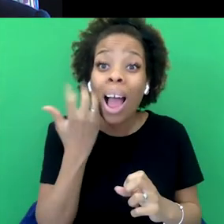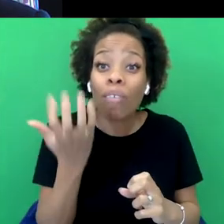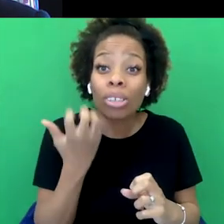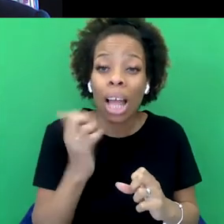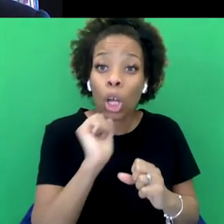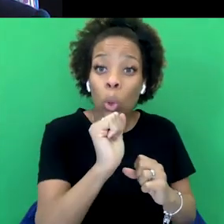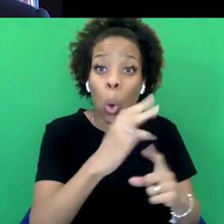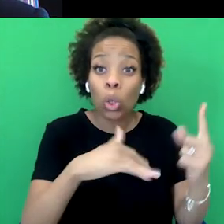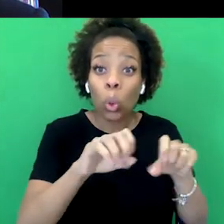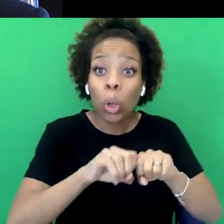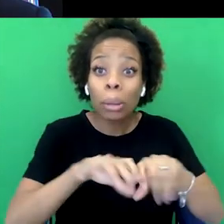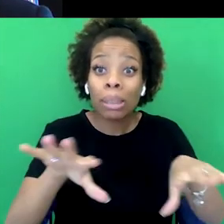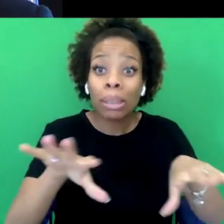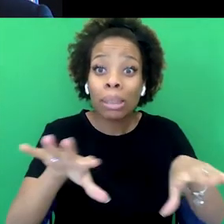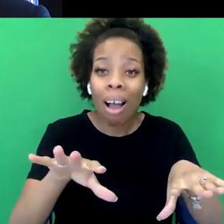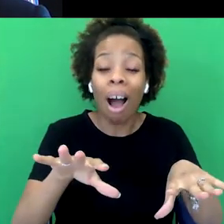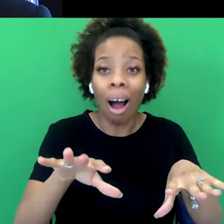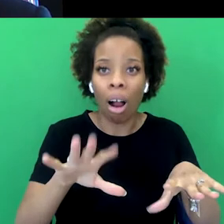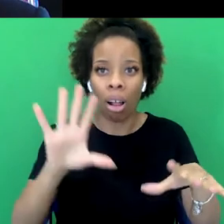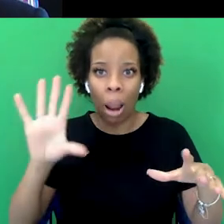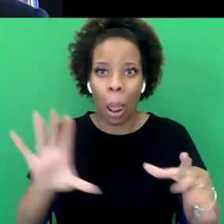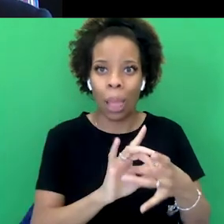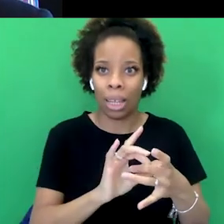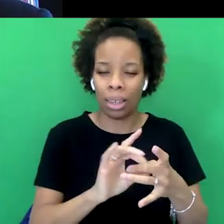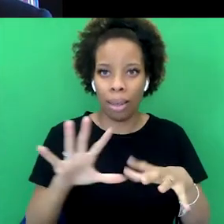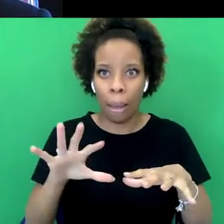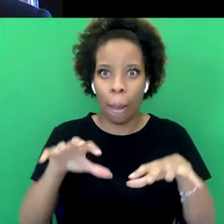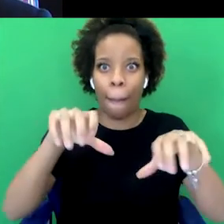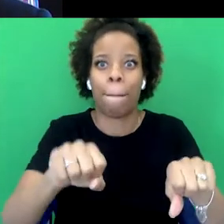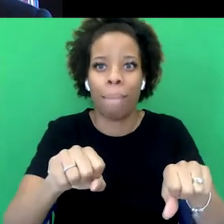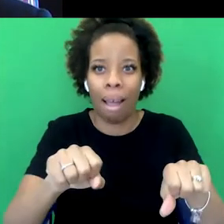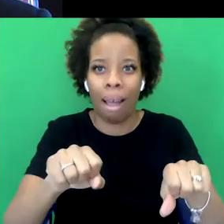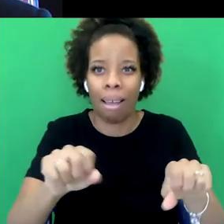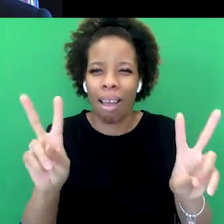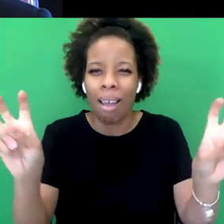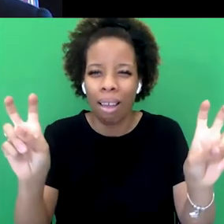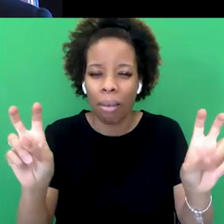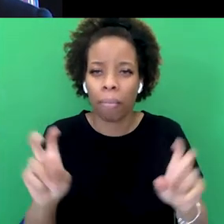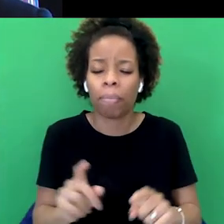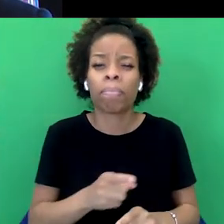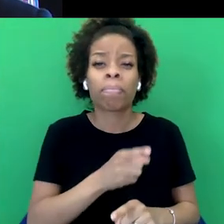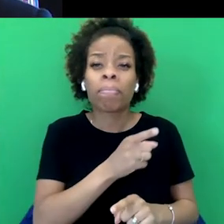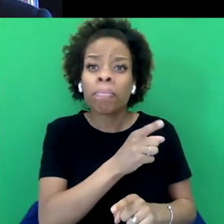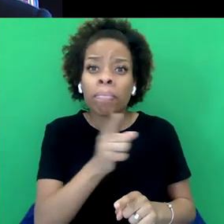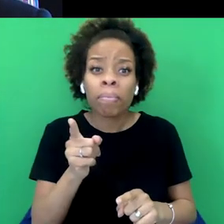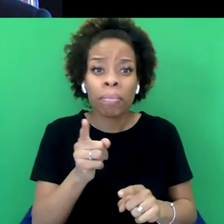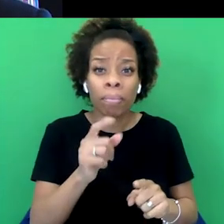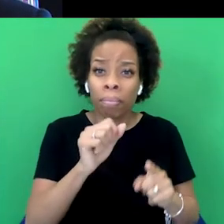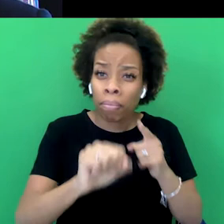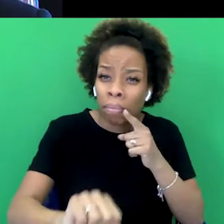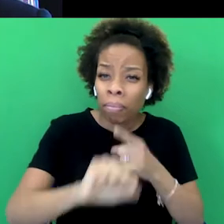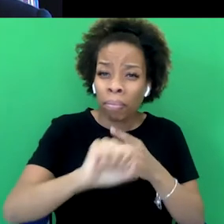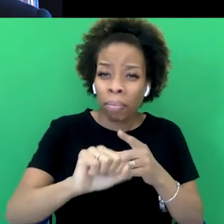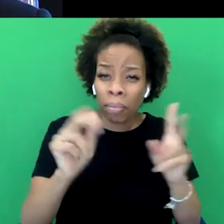people involved with empire. And one of the most striking quotes is the ones, the most striking quotes are the ones that